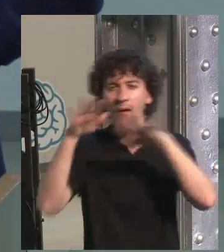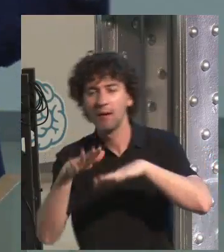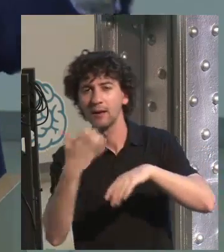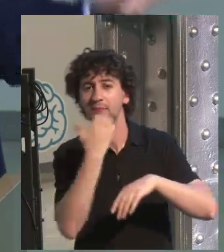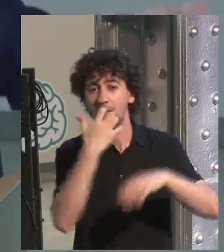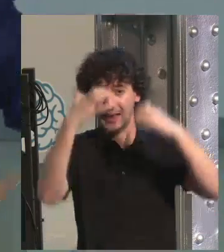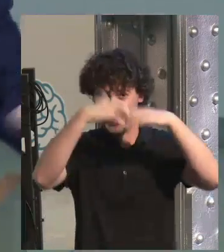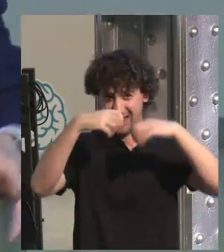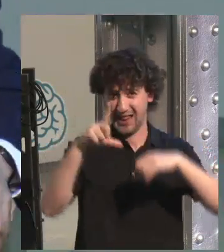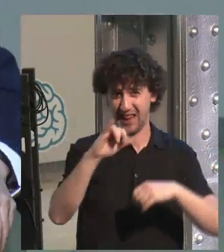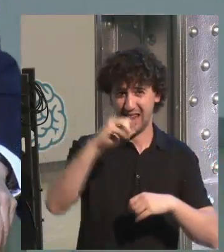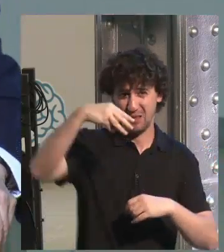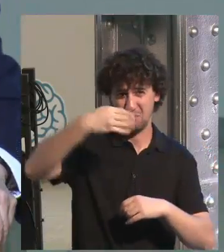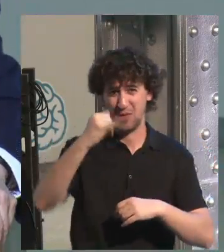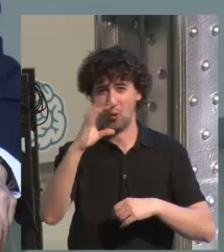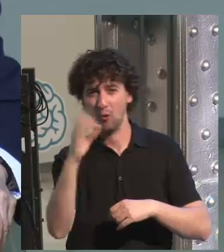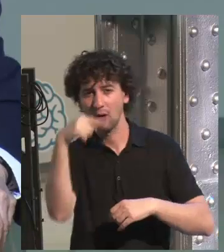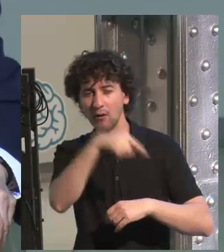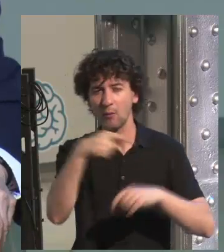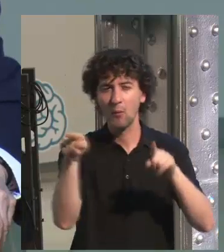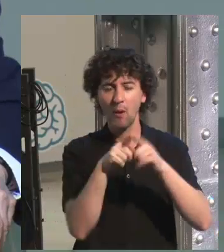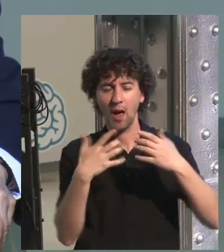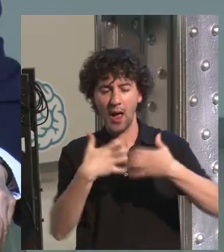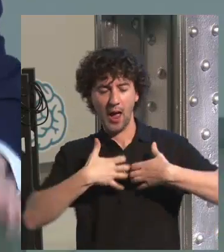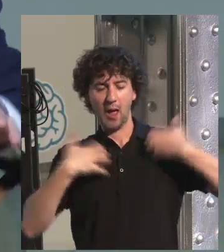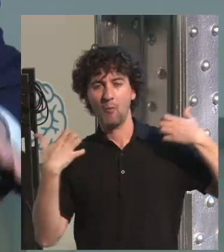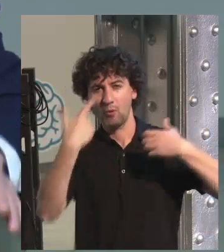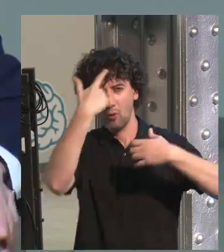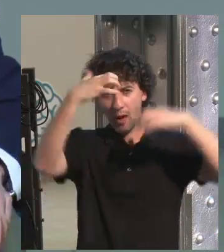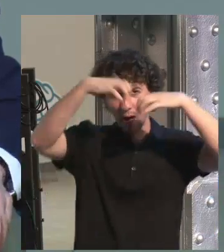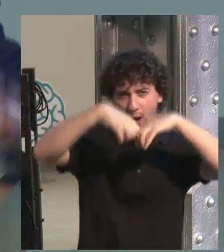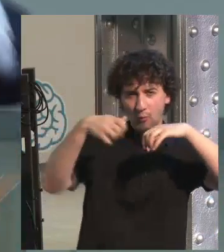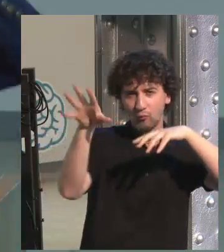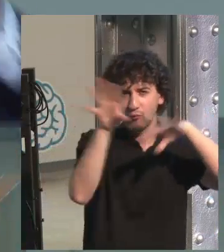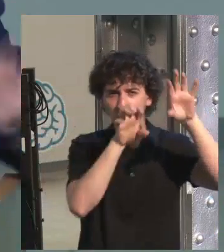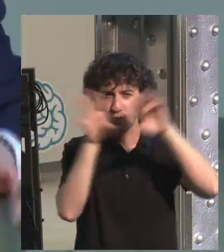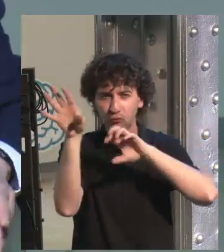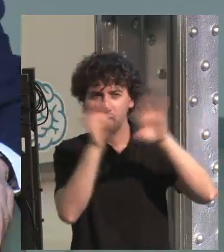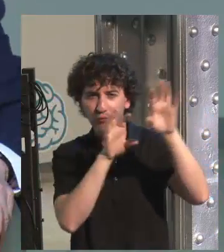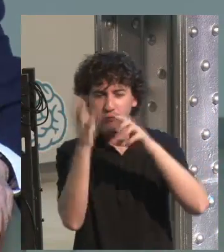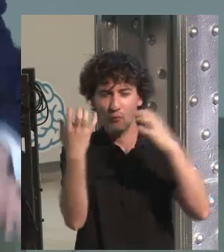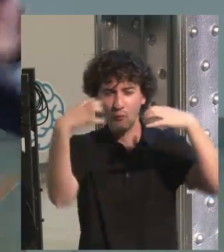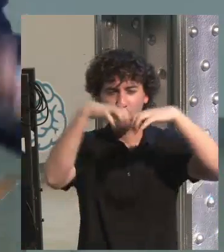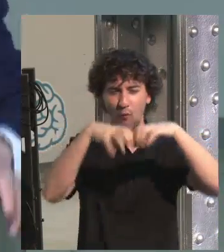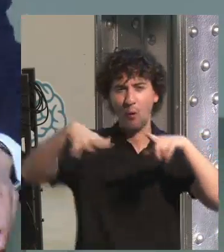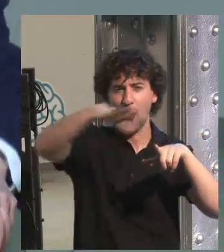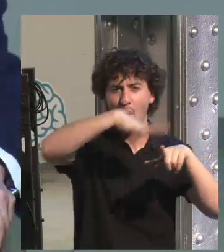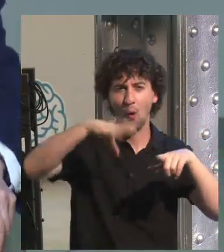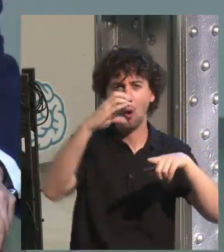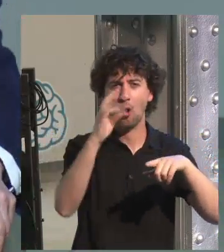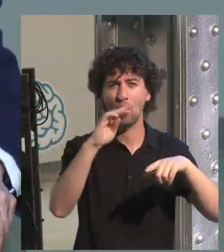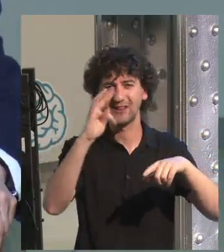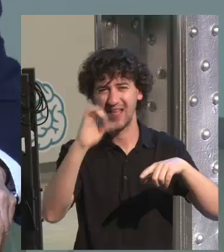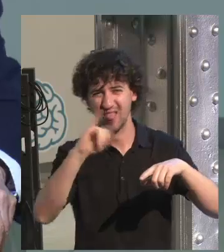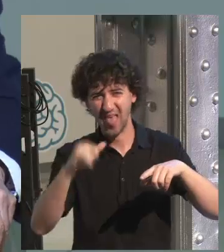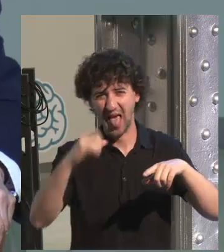system and label it as good or bad, after that limbical system, this will spread to the whole